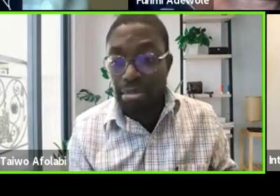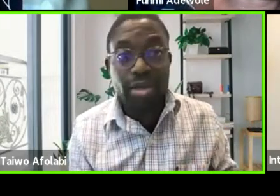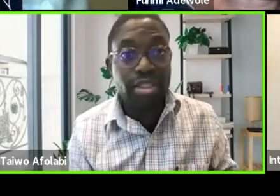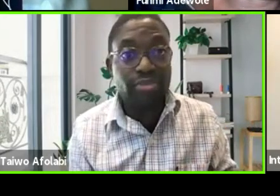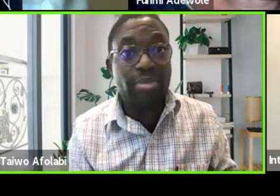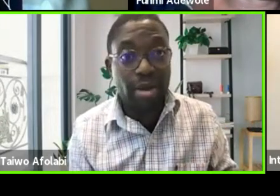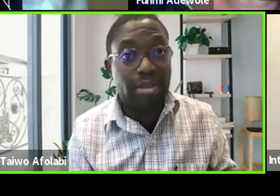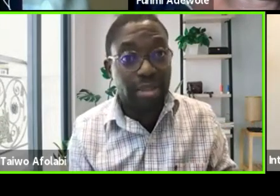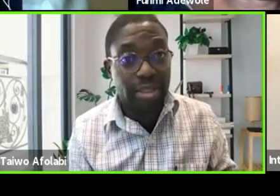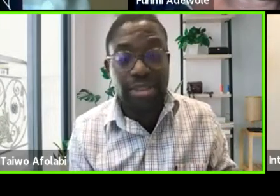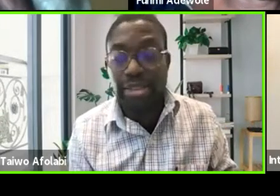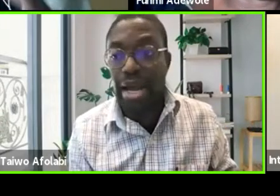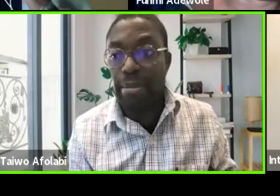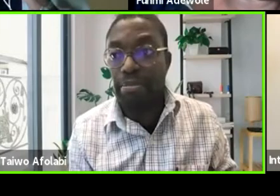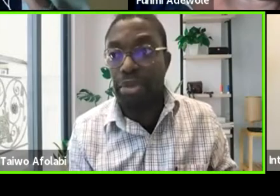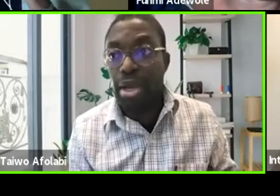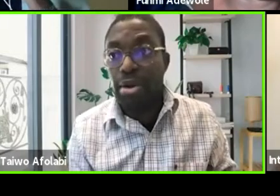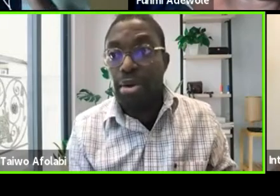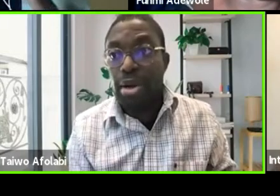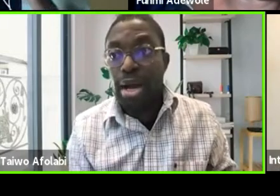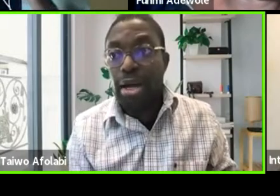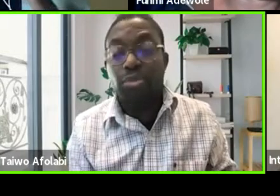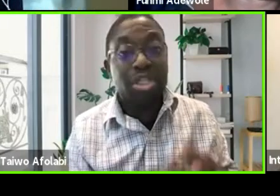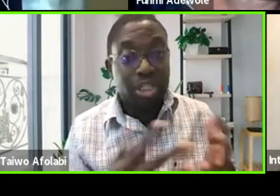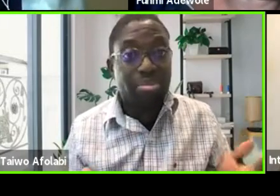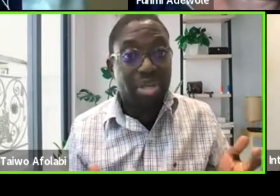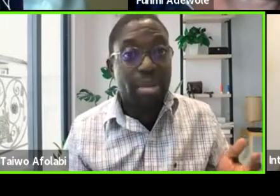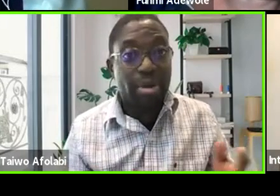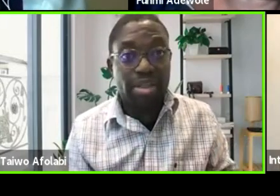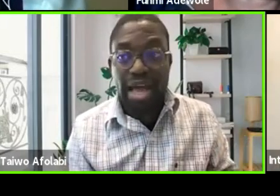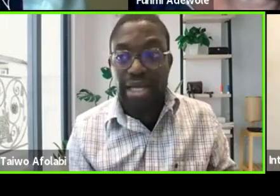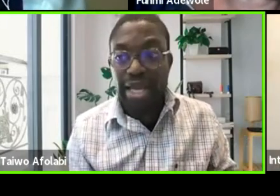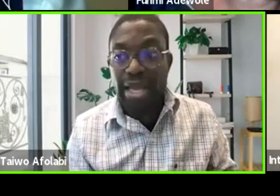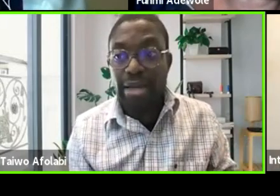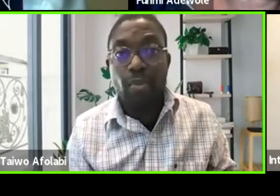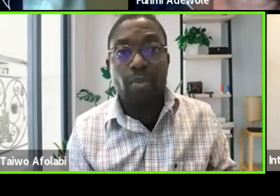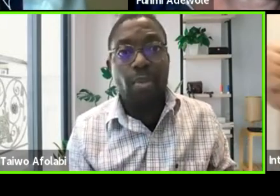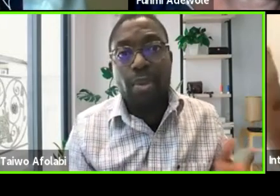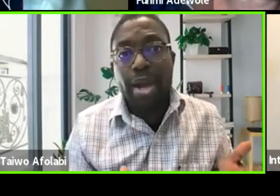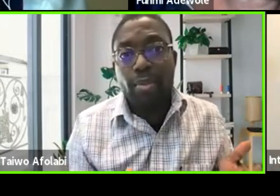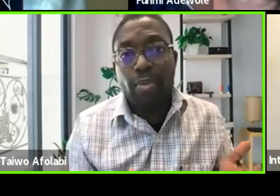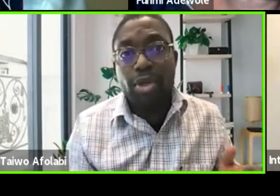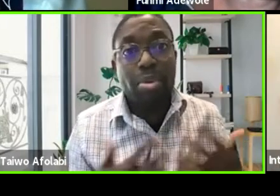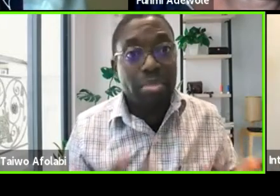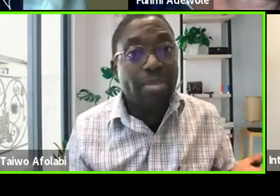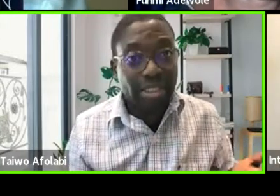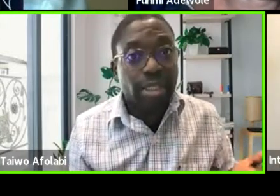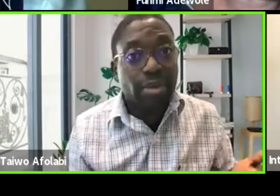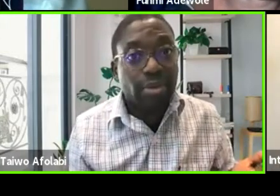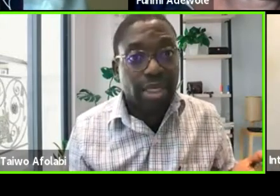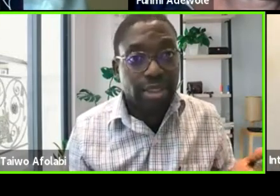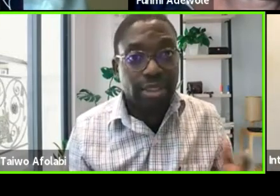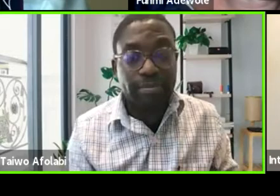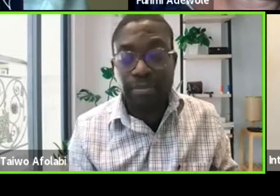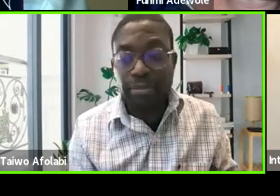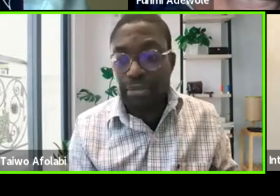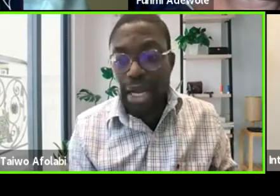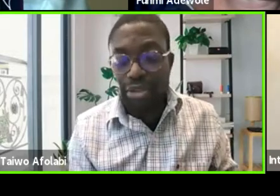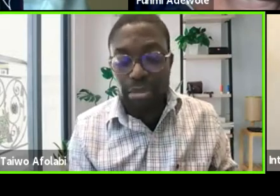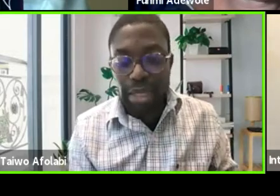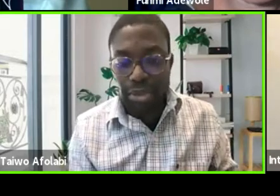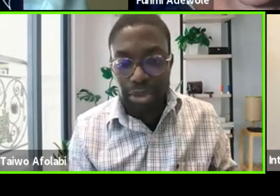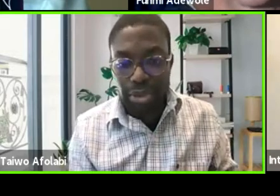from the continent really speak about that. And what what do we mean by decolonizing